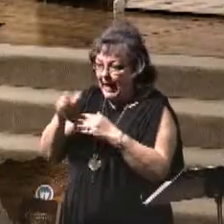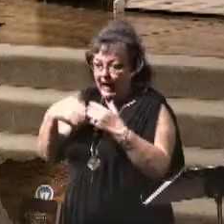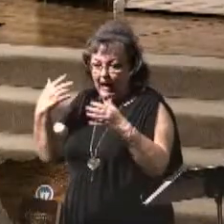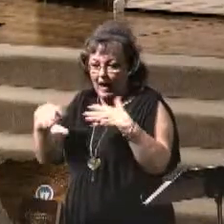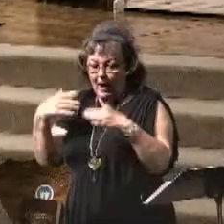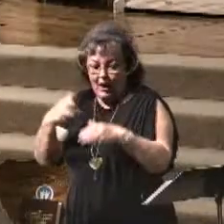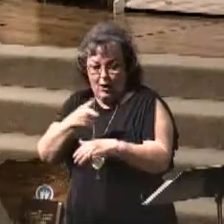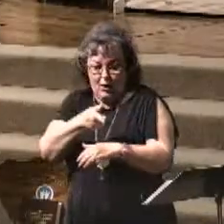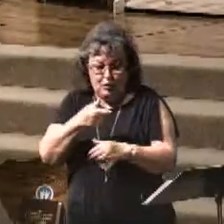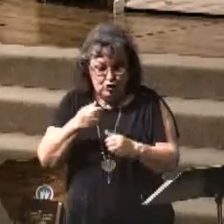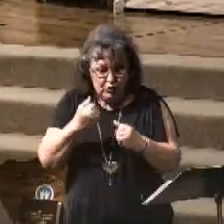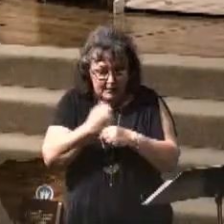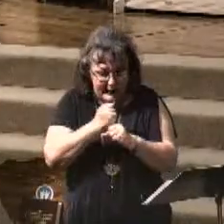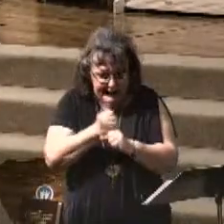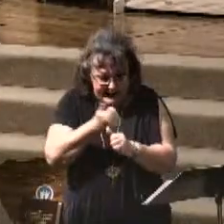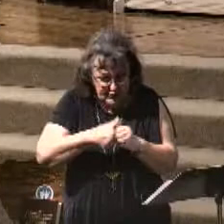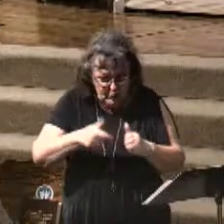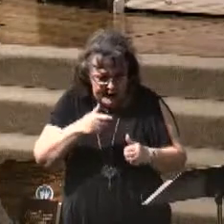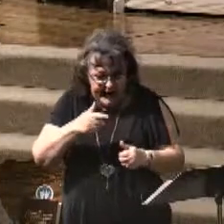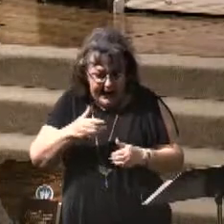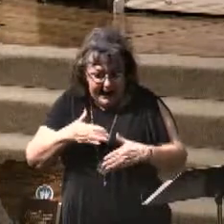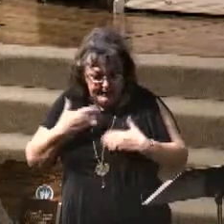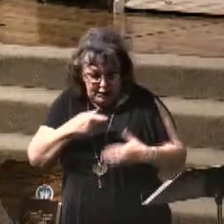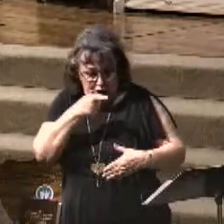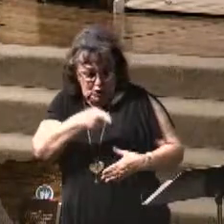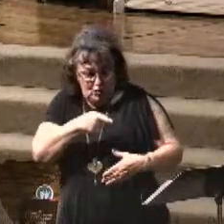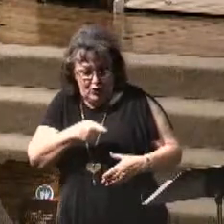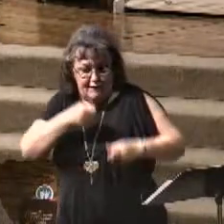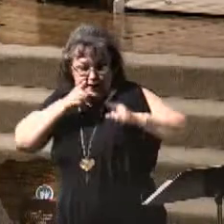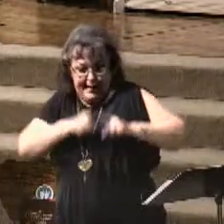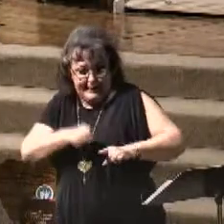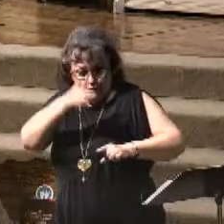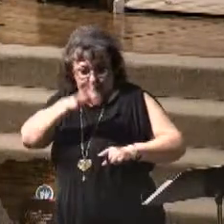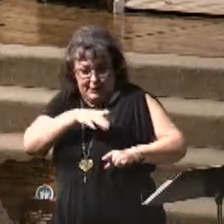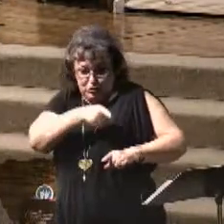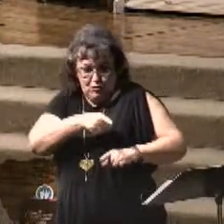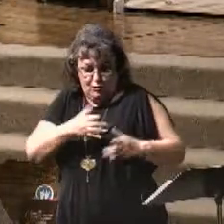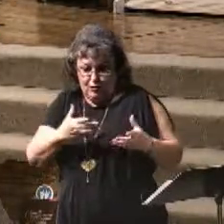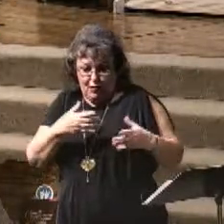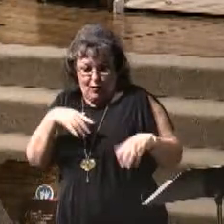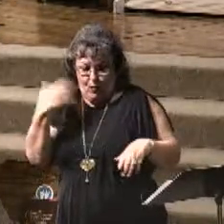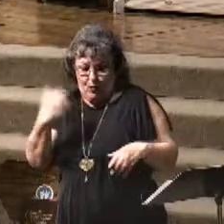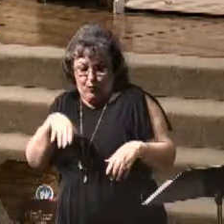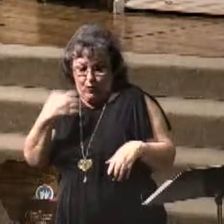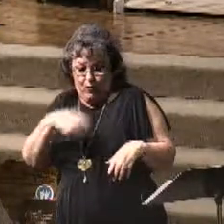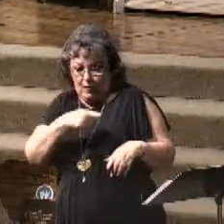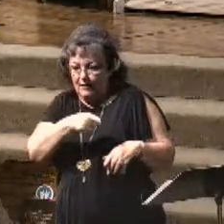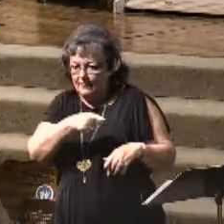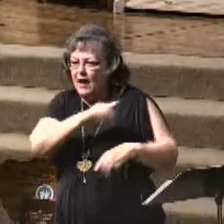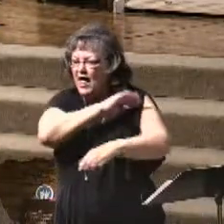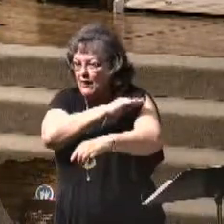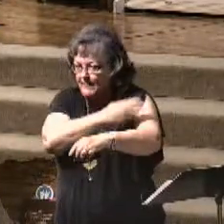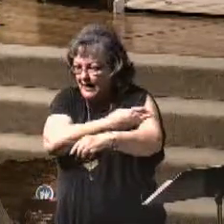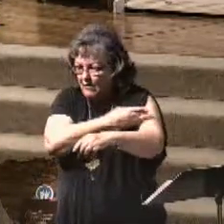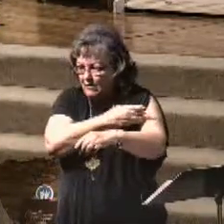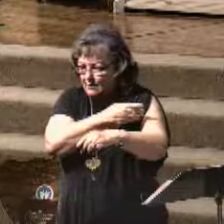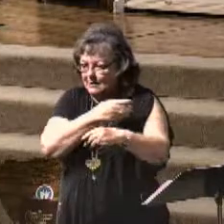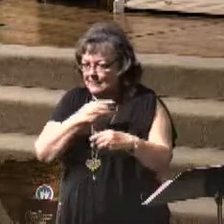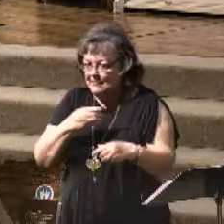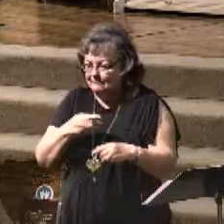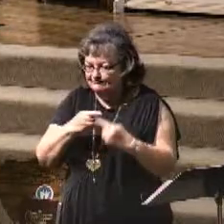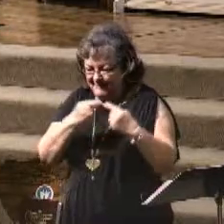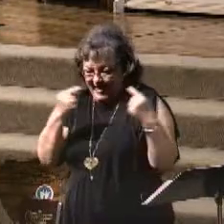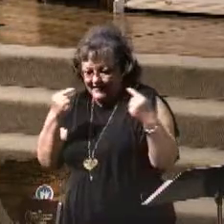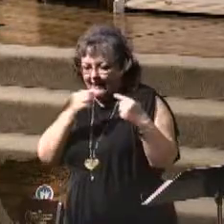and make everybody happy, you're the answer man. Not only that, but this Antichrist will have great power, lying wonders.